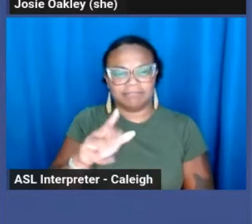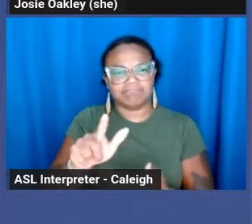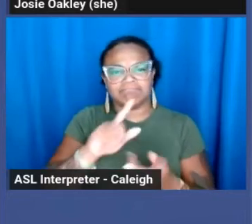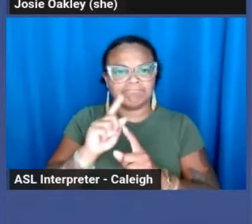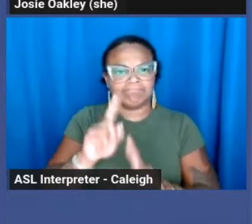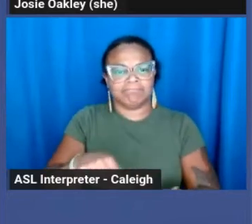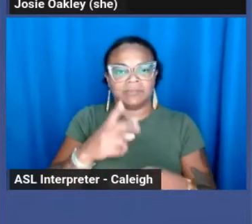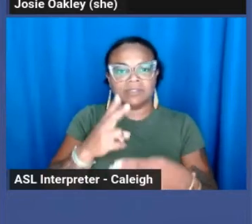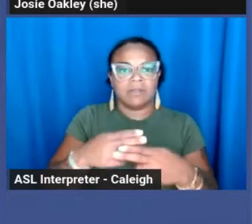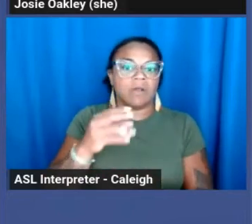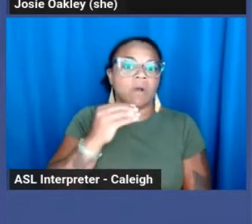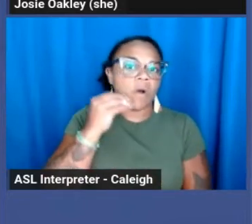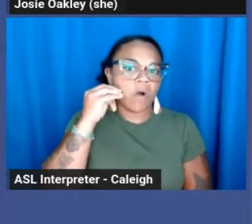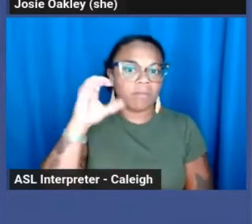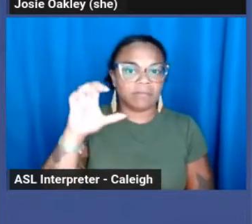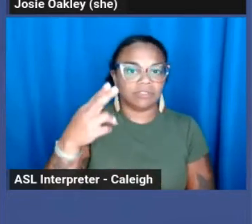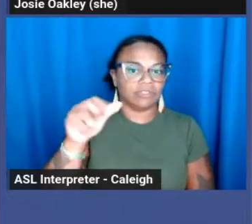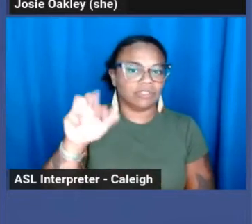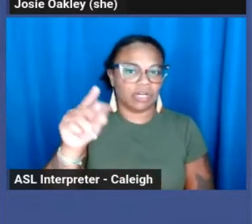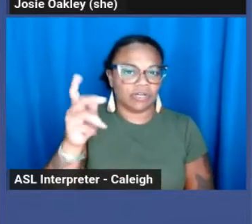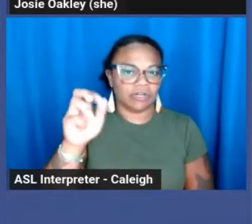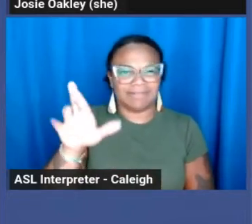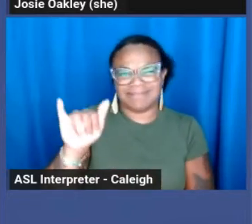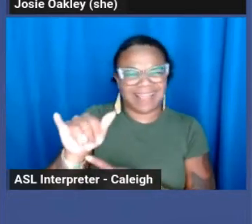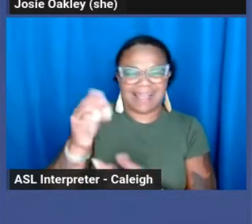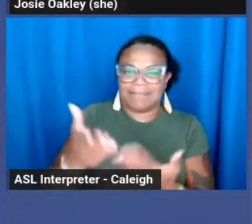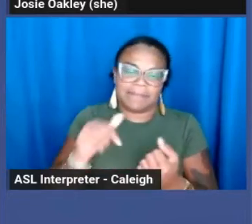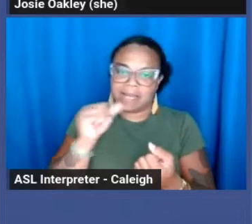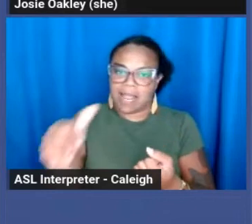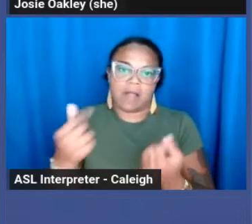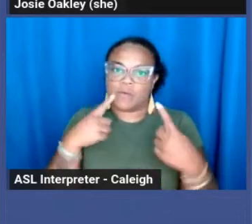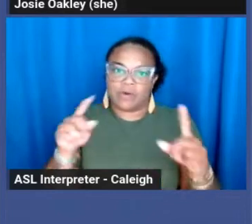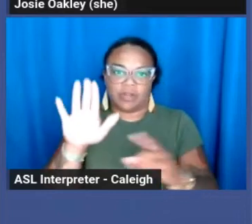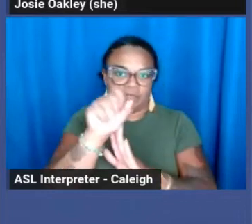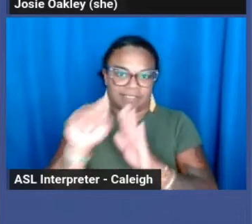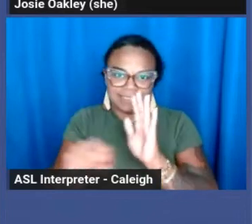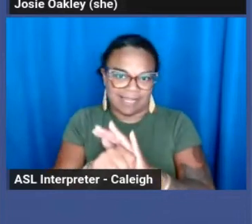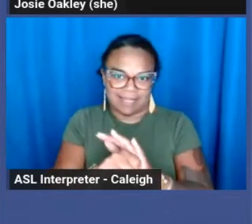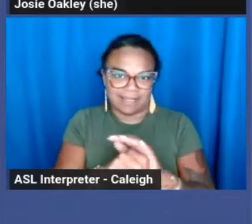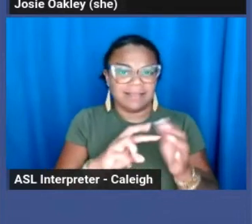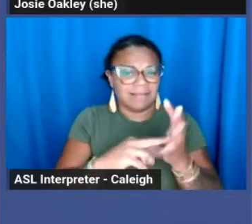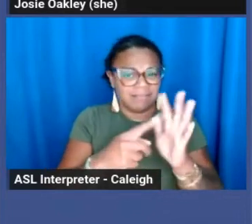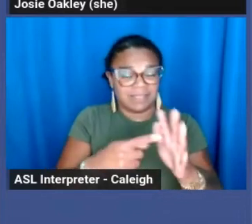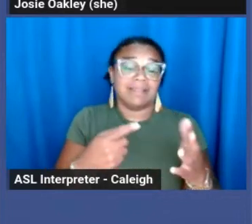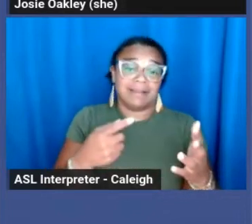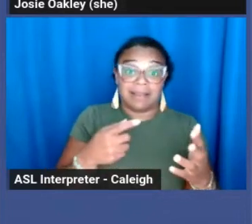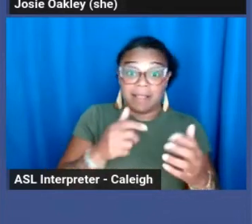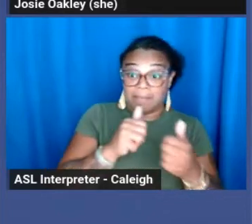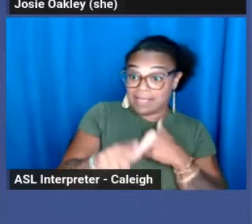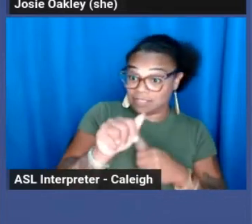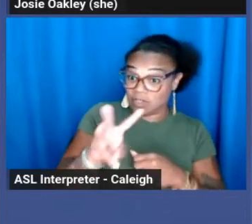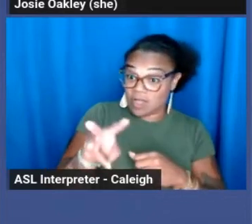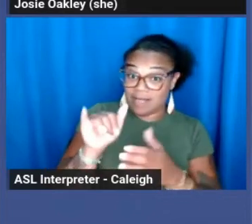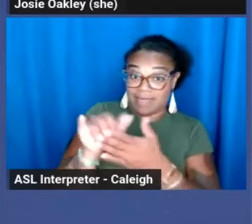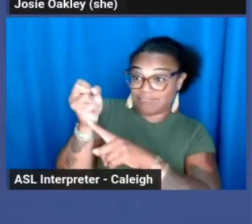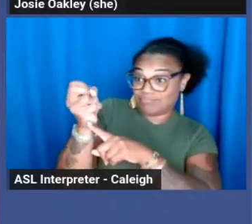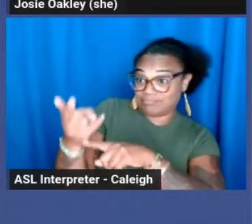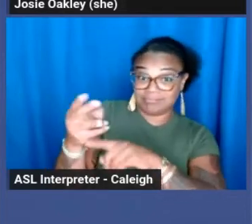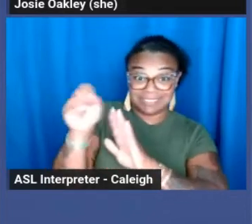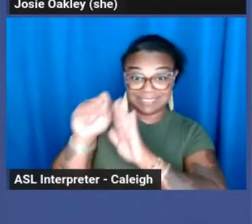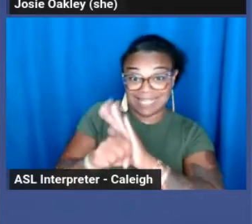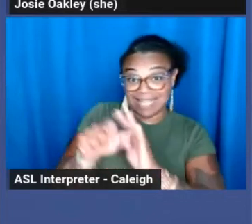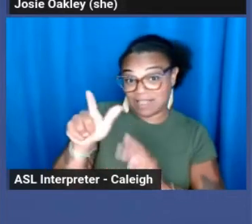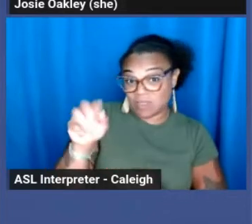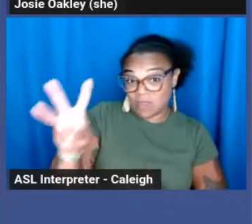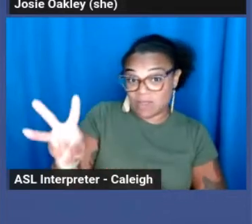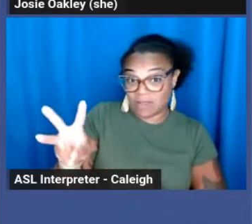not work in your state. So this approach of passing a local law that overrides state law might not be legal where you live, but it's worth a shot